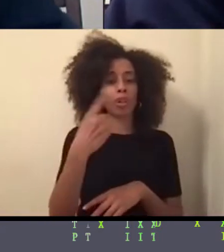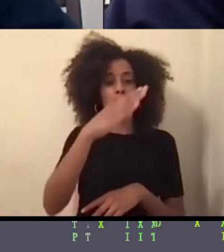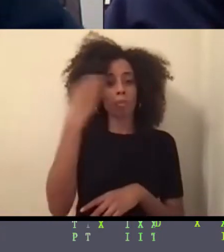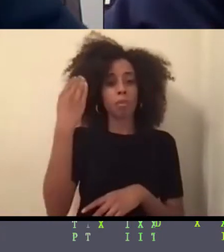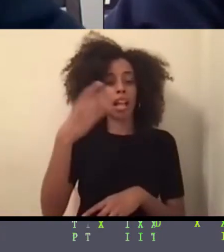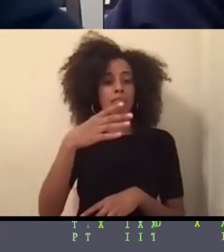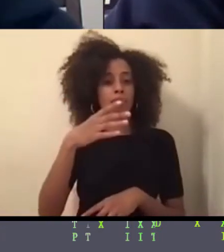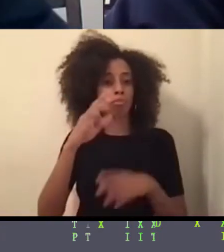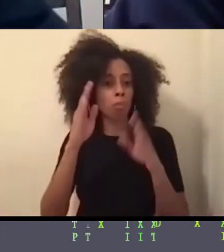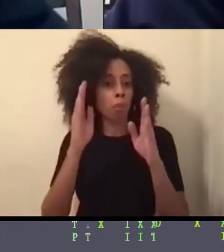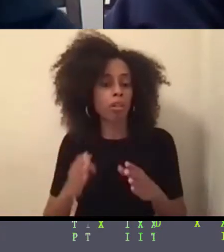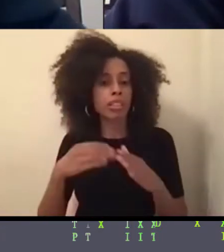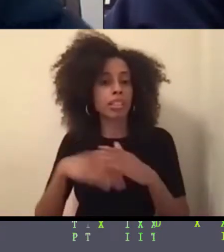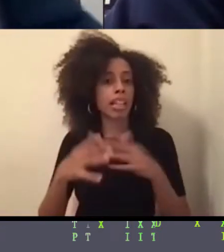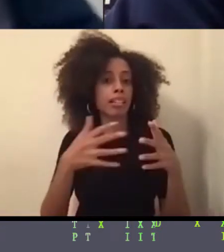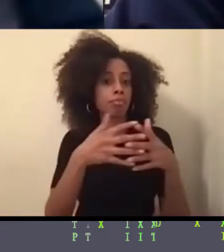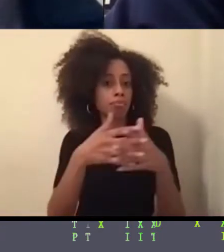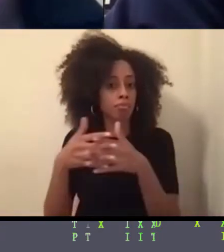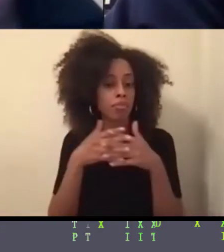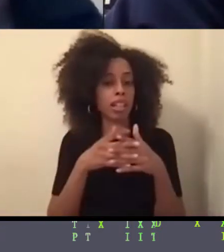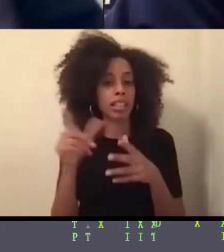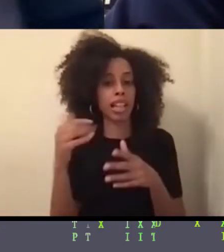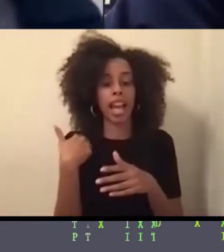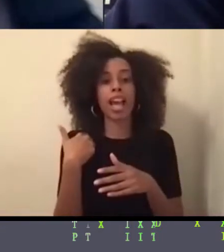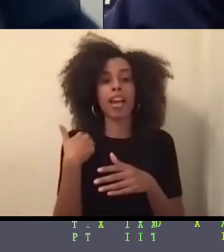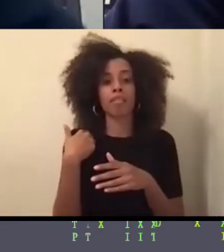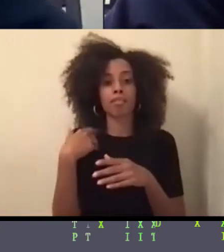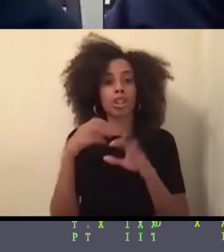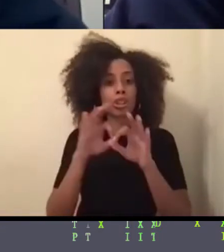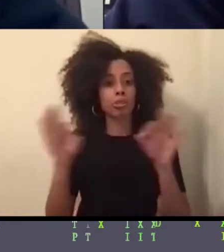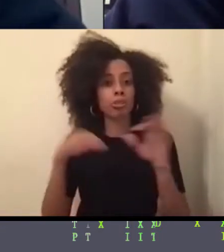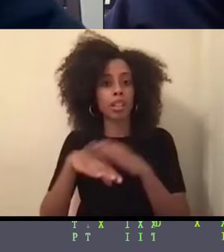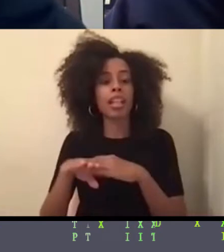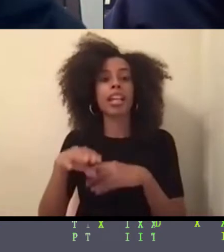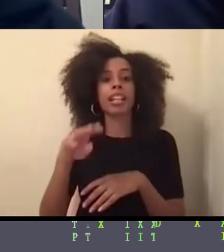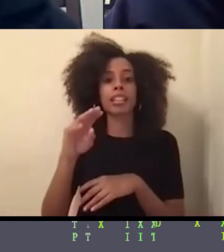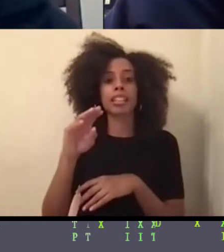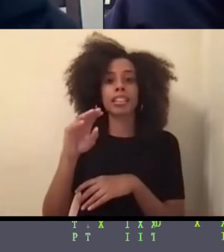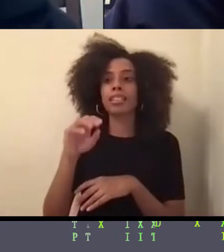She, I'm sorry, they, sorry, let me get her pronouns, let me get their pronouns correct.